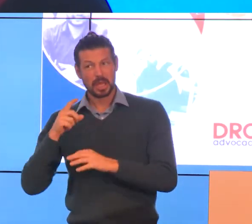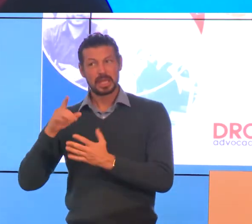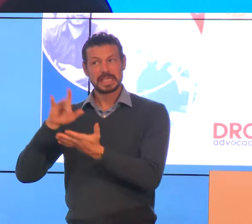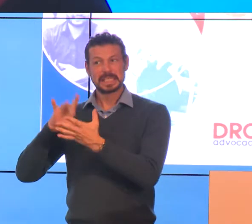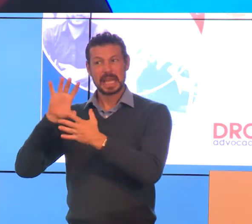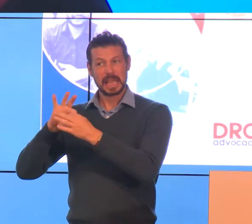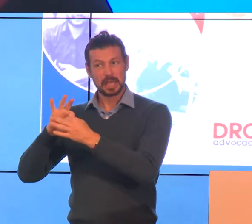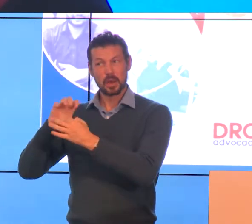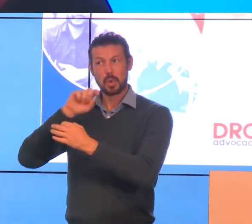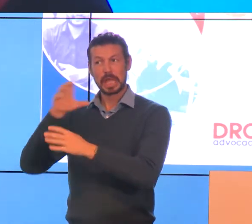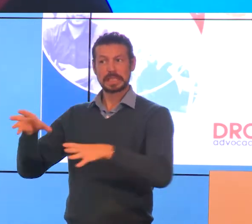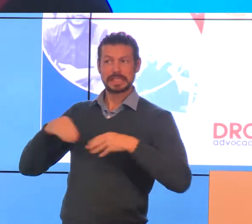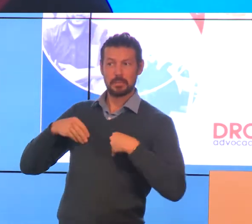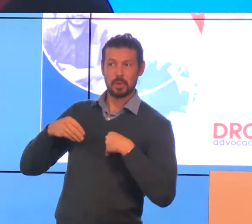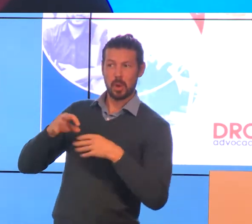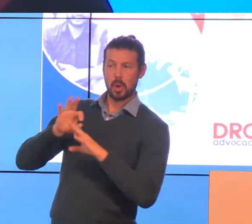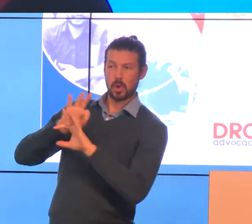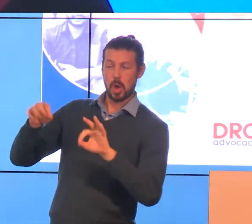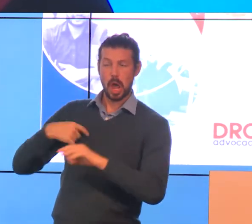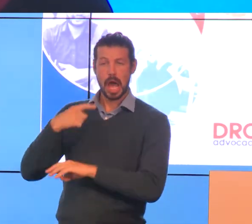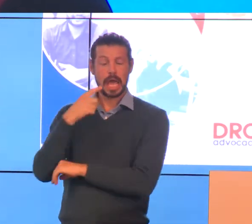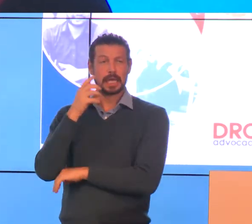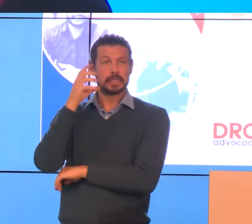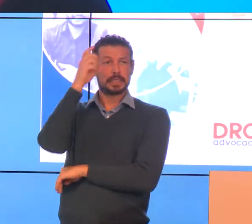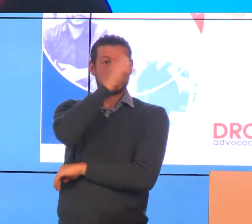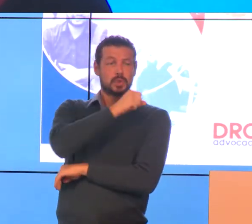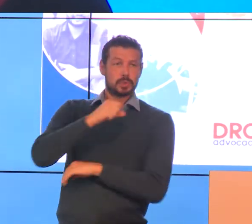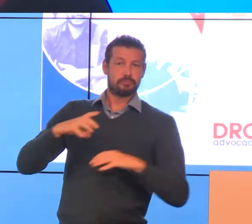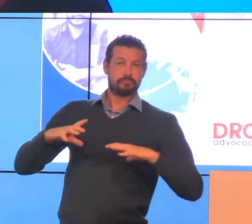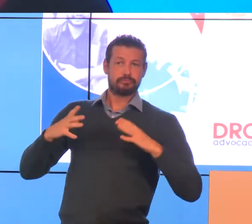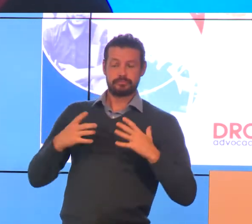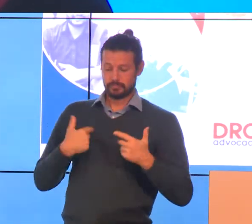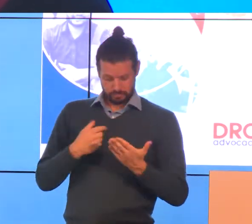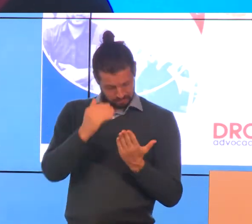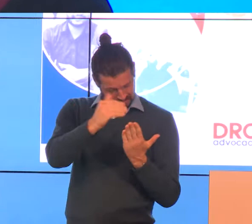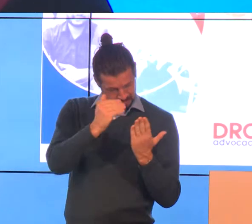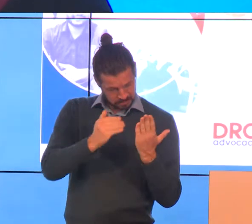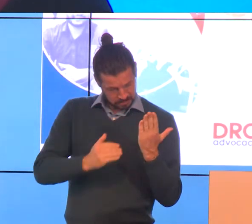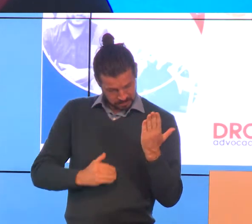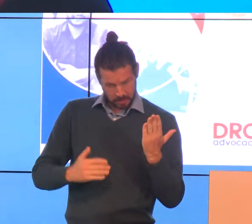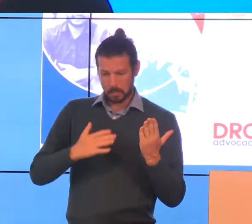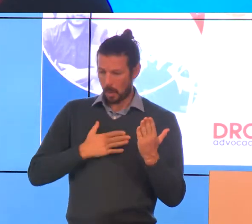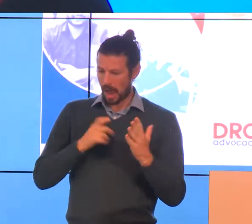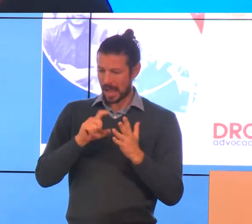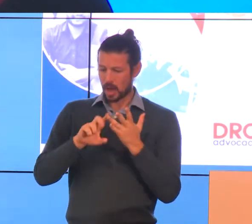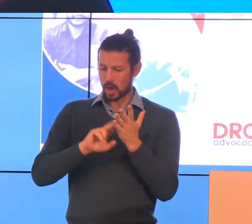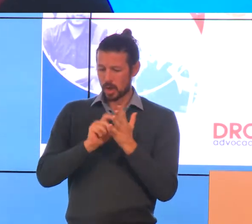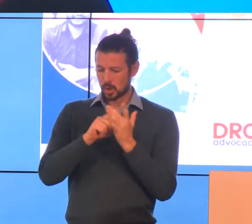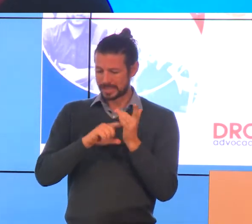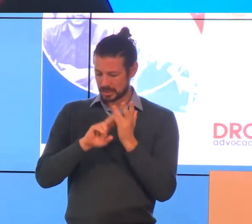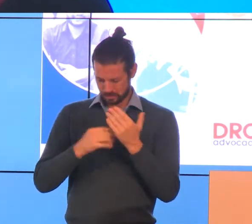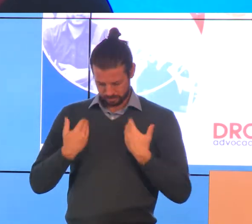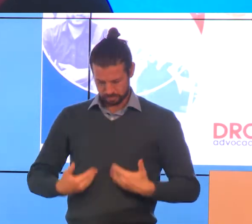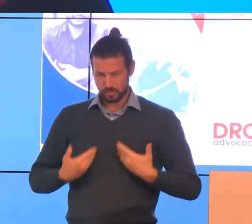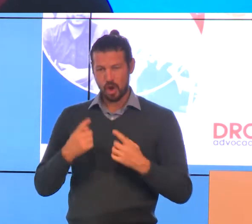application for disability. I always assumed that based on the criteria and my conditions, that I was clearly